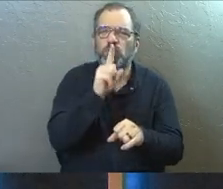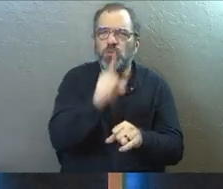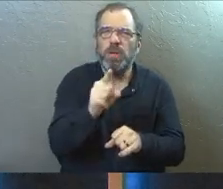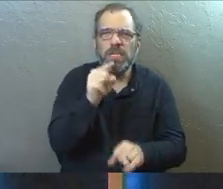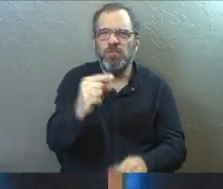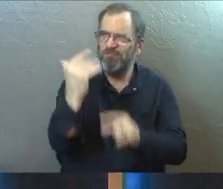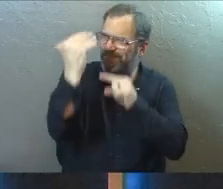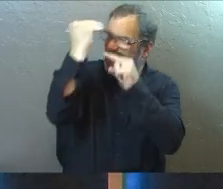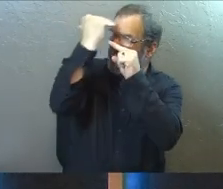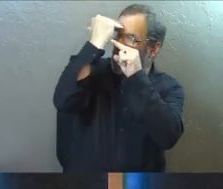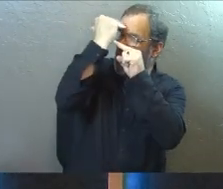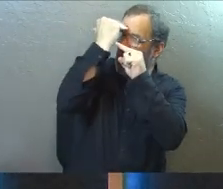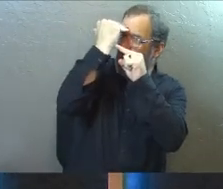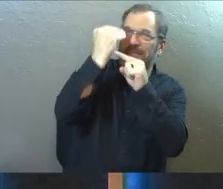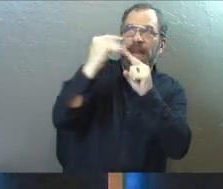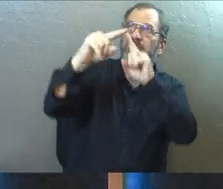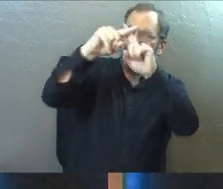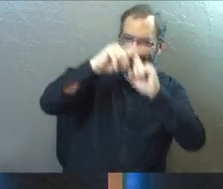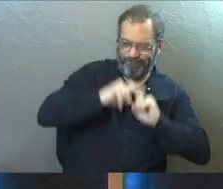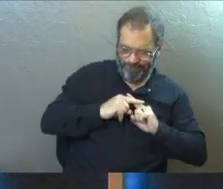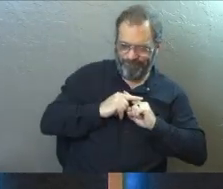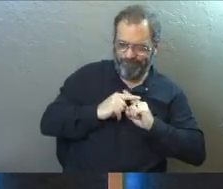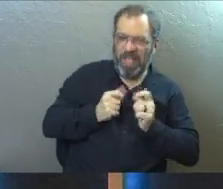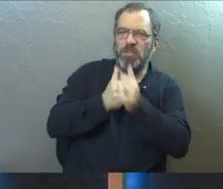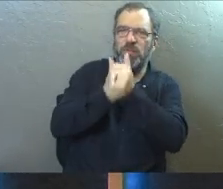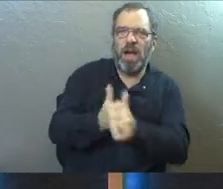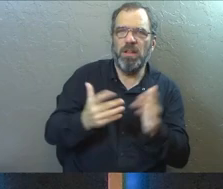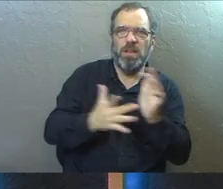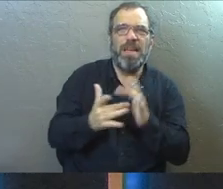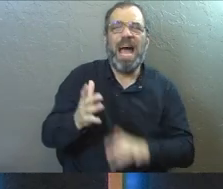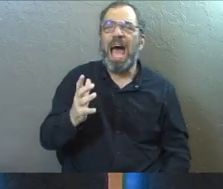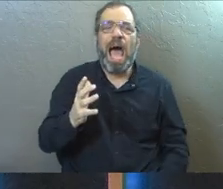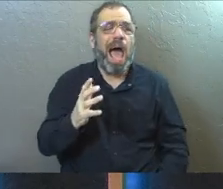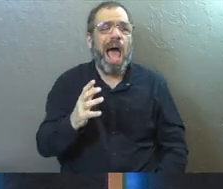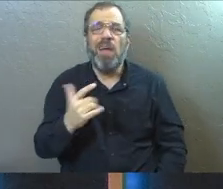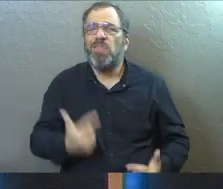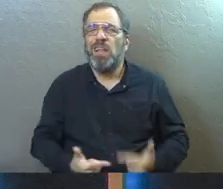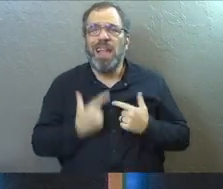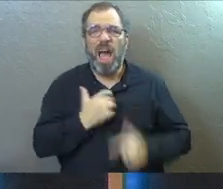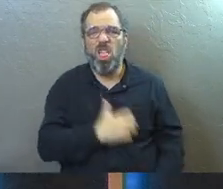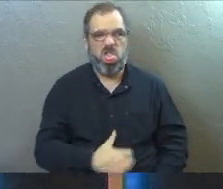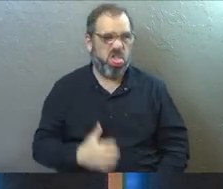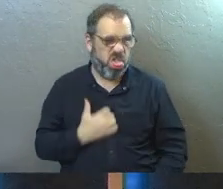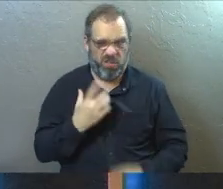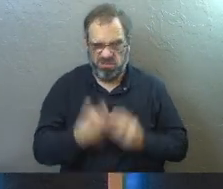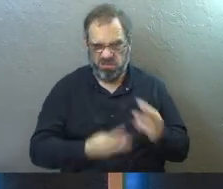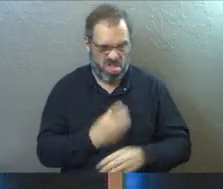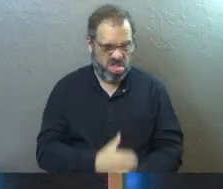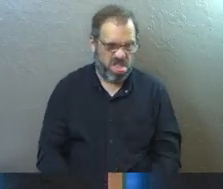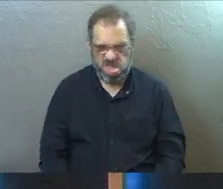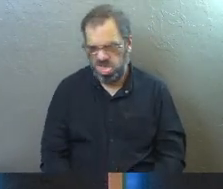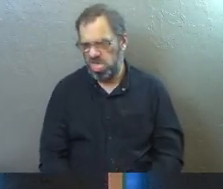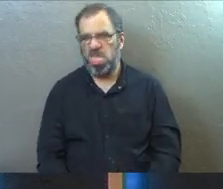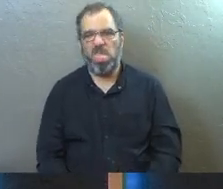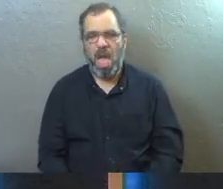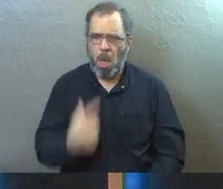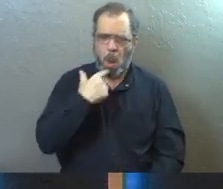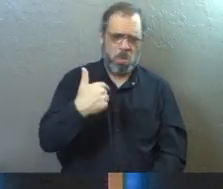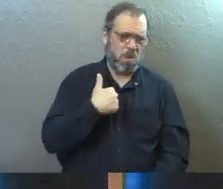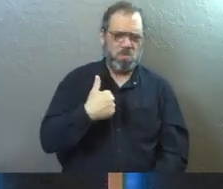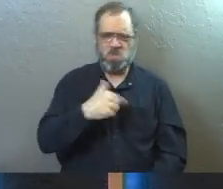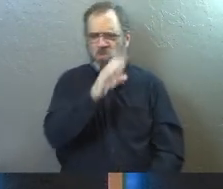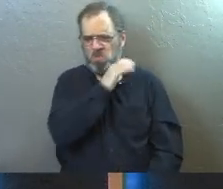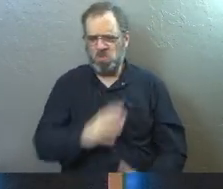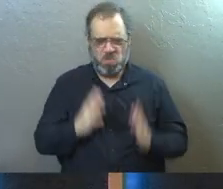you that you are a follower of Jesus. The most miserable kind of life to live in the entire world is to claim